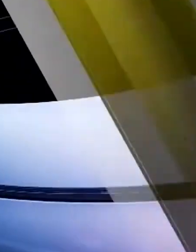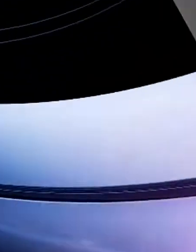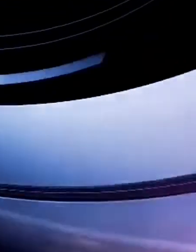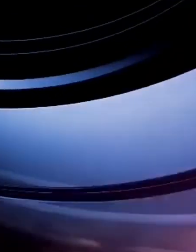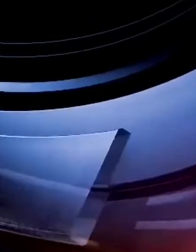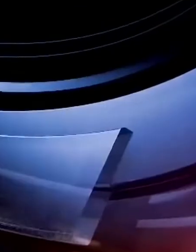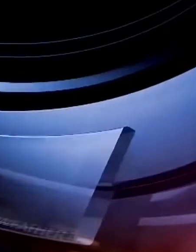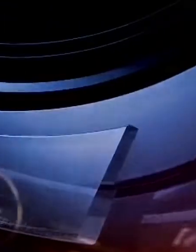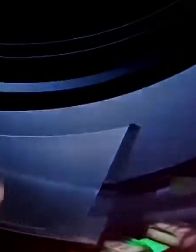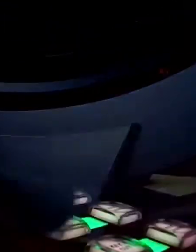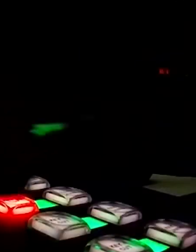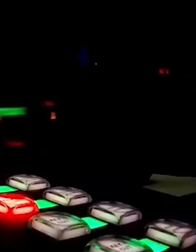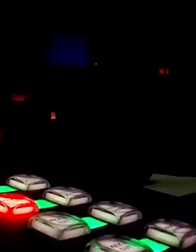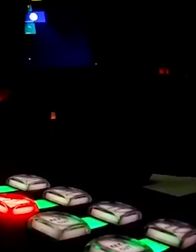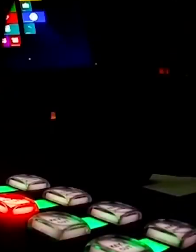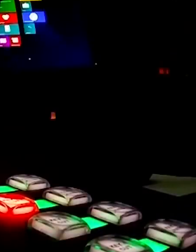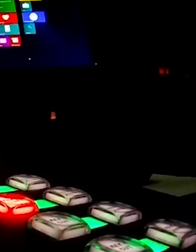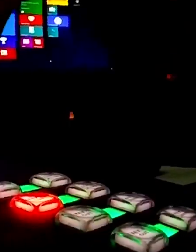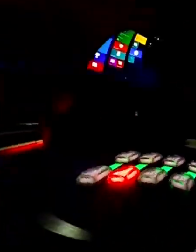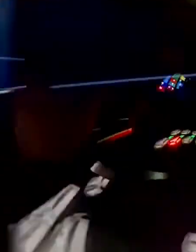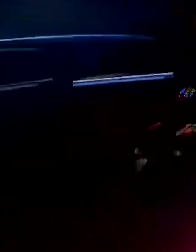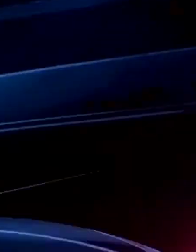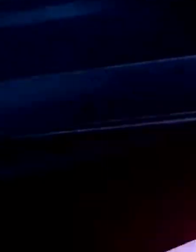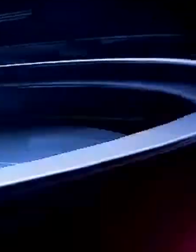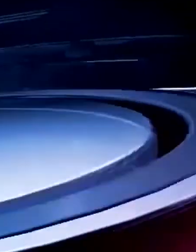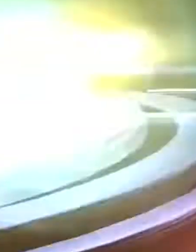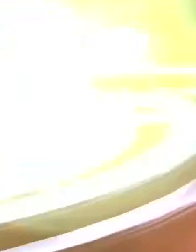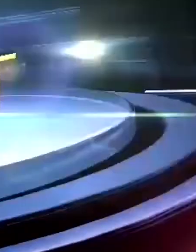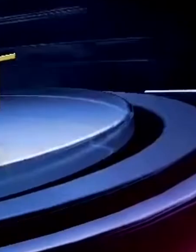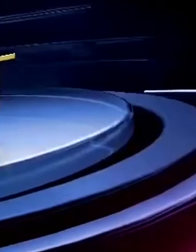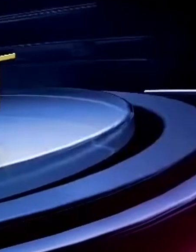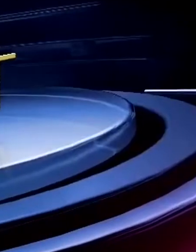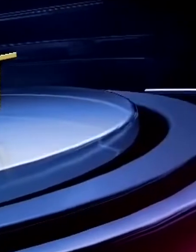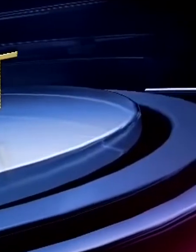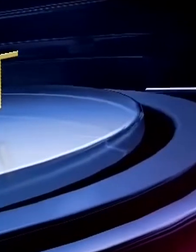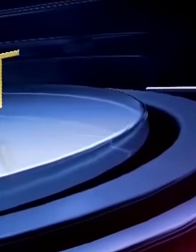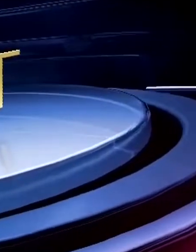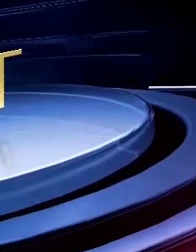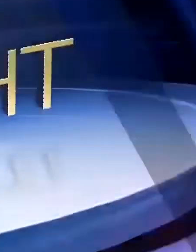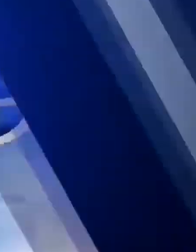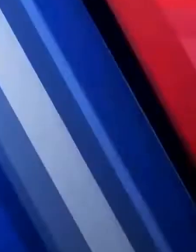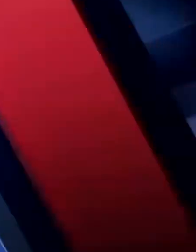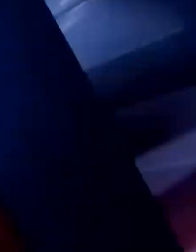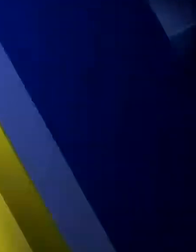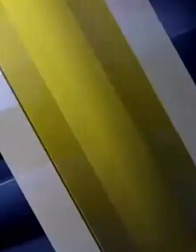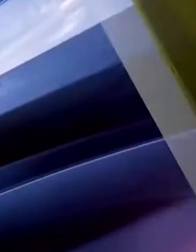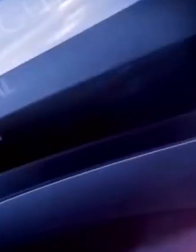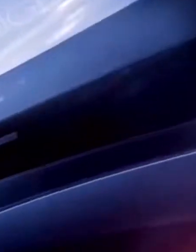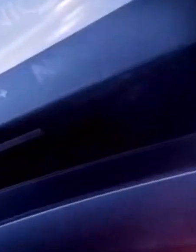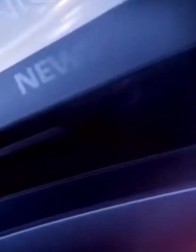Broadcasting for more studios in the Pines in Michael, this is CBC Newsnight, starting now.